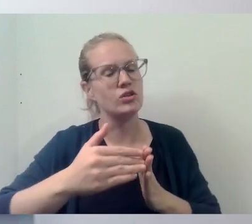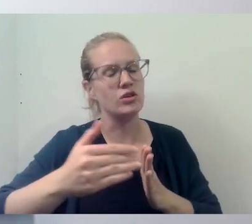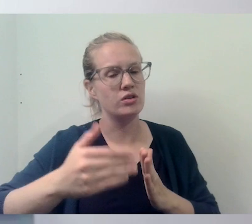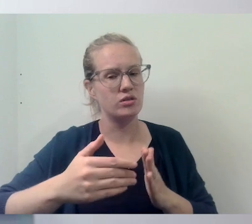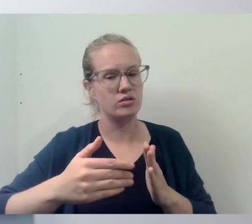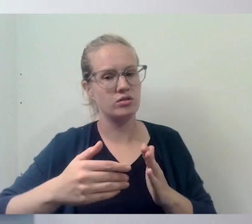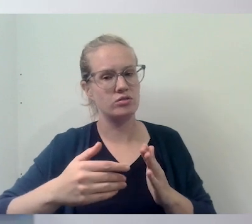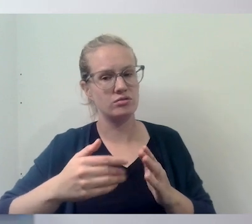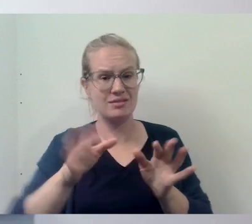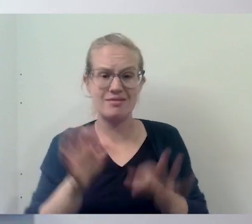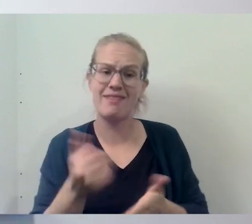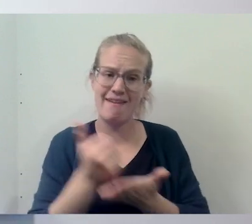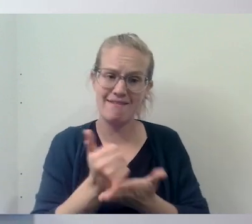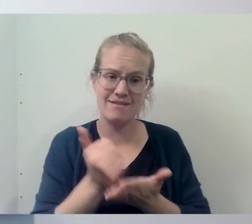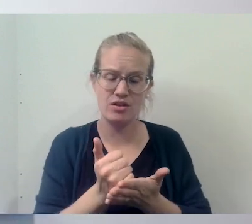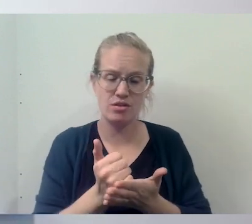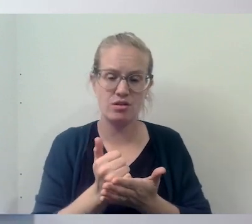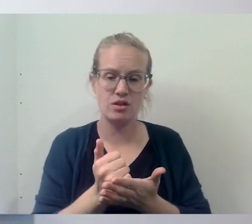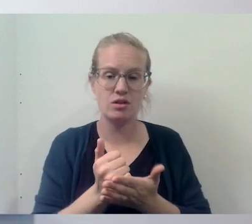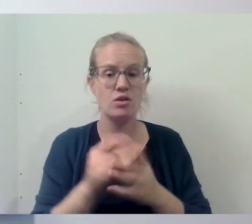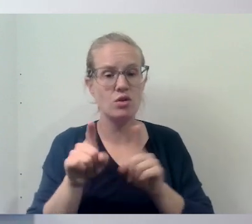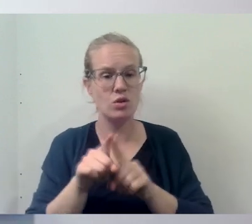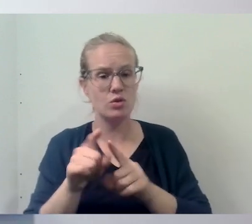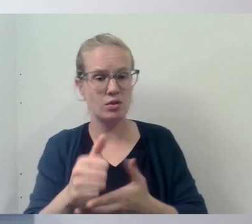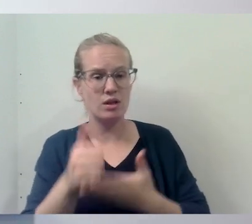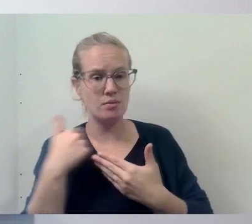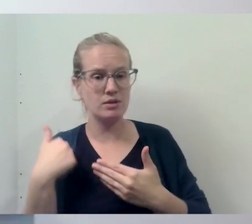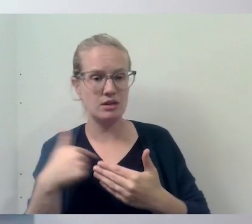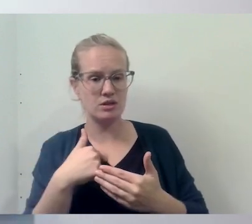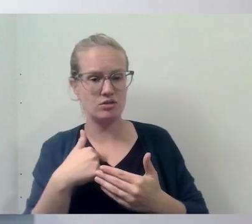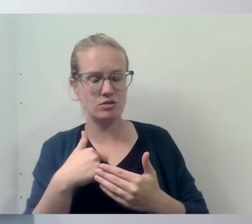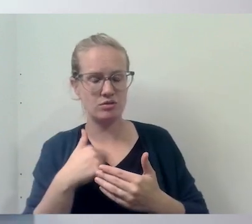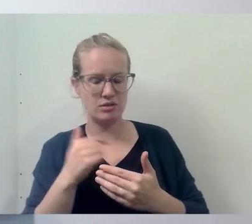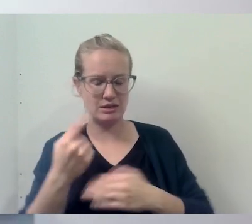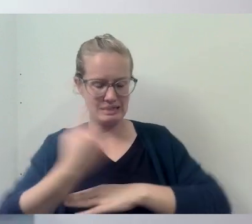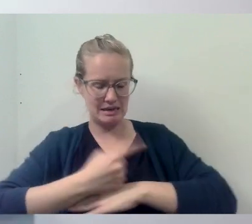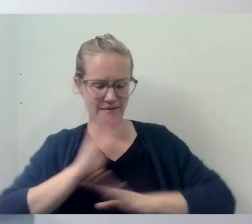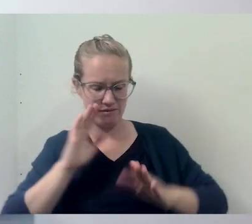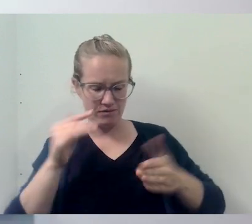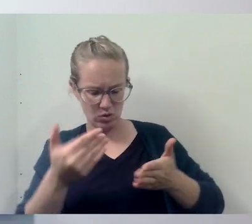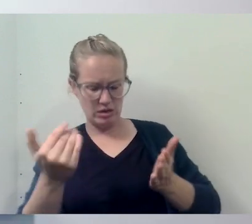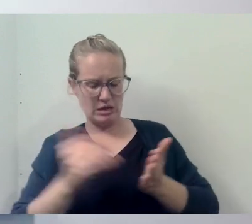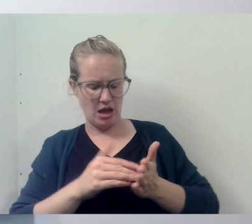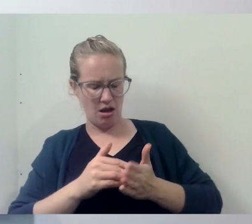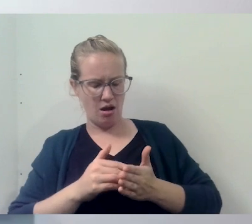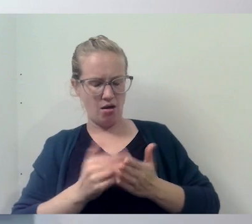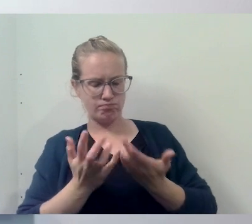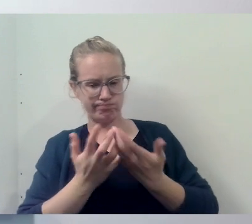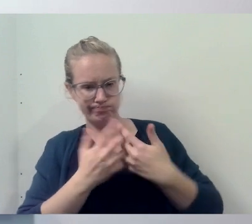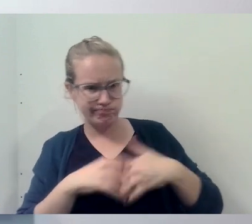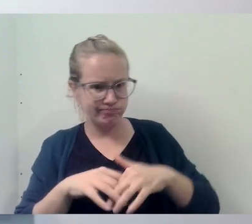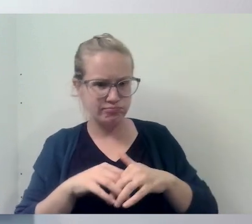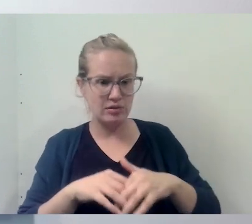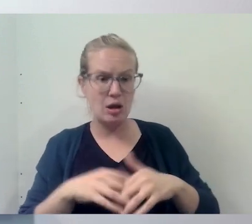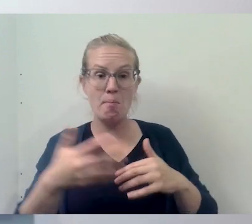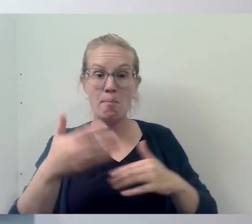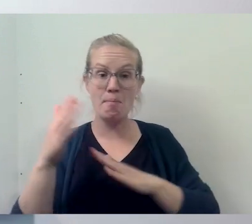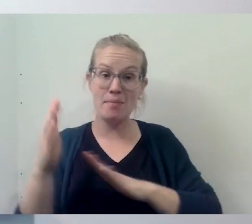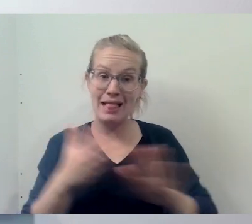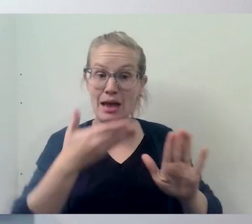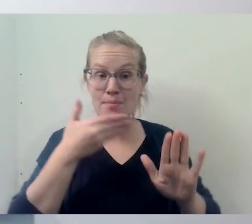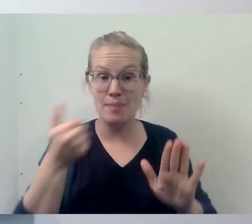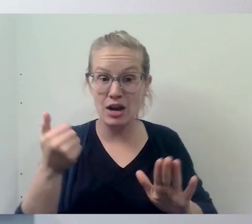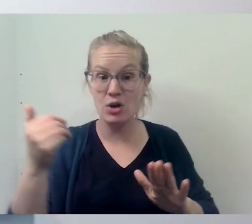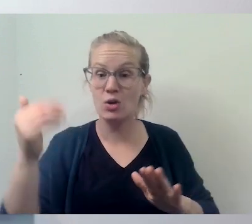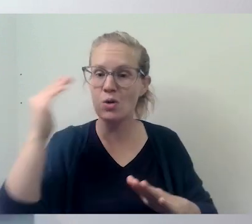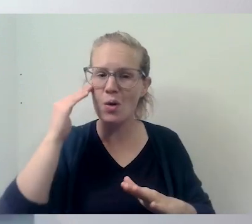very helpful. And it also helps us to re-focus our day and also to, uh, to plan better knowing